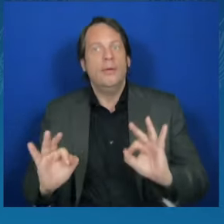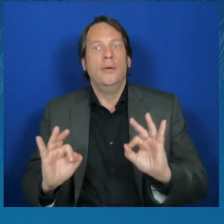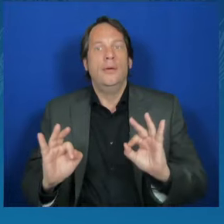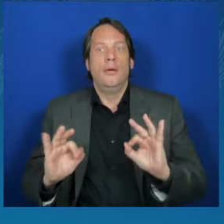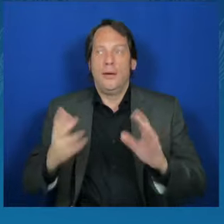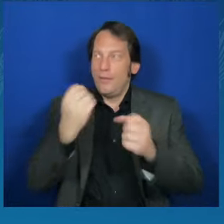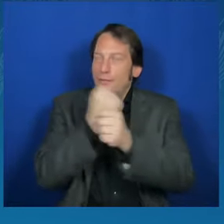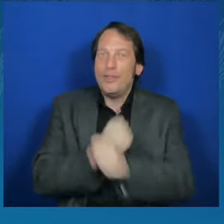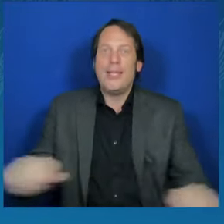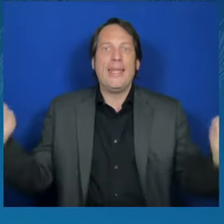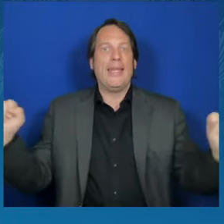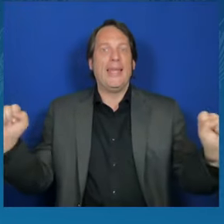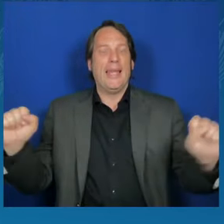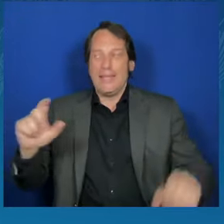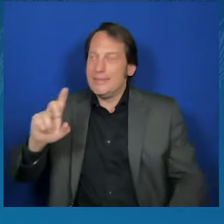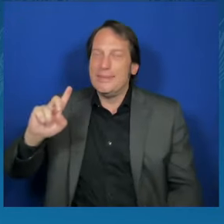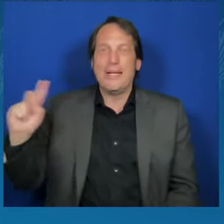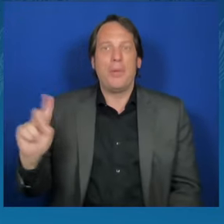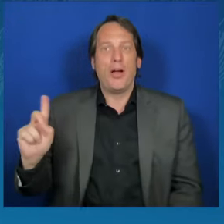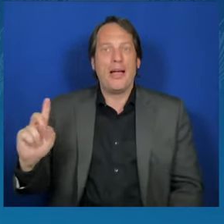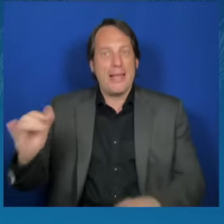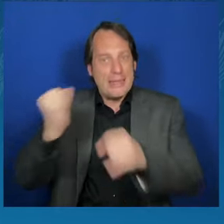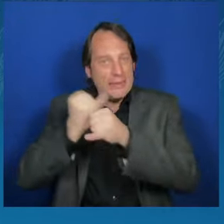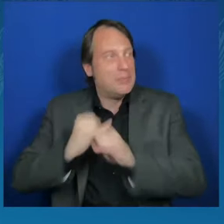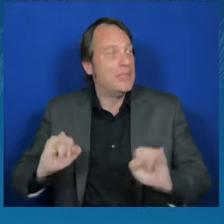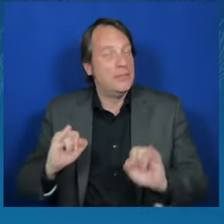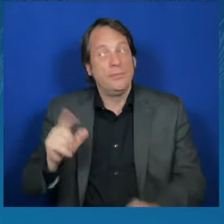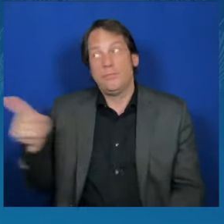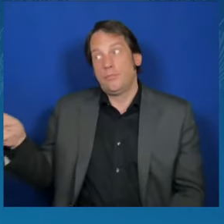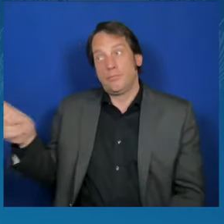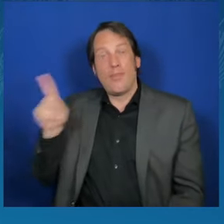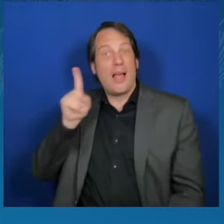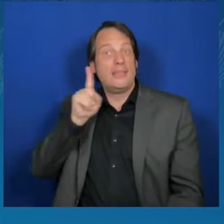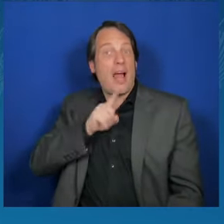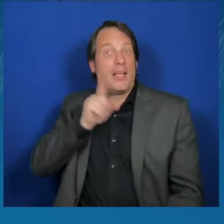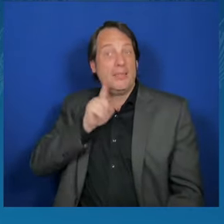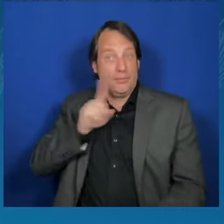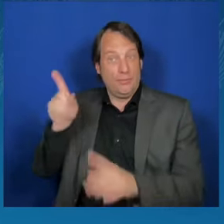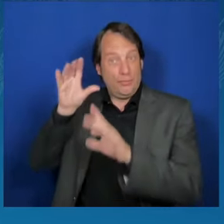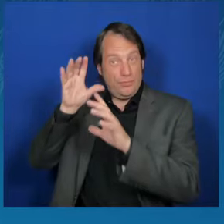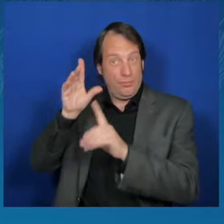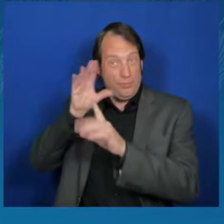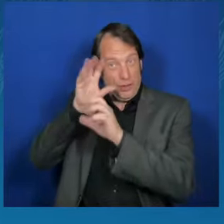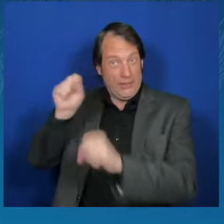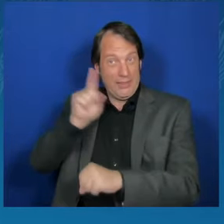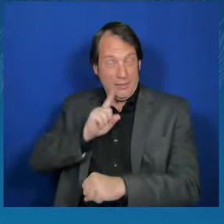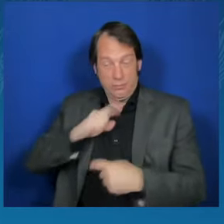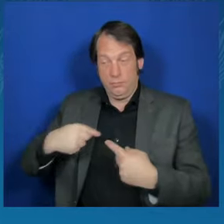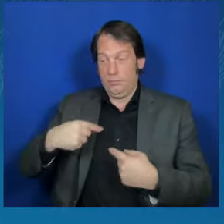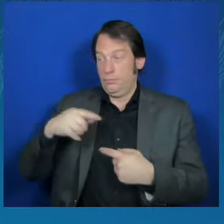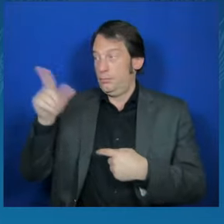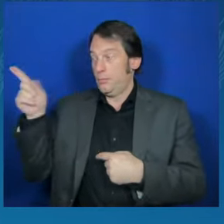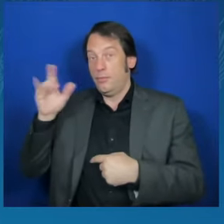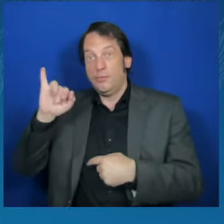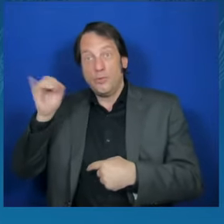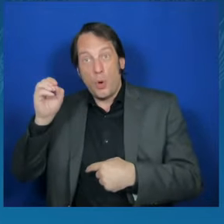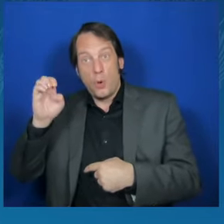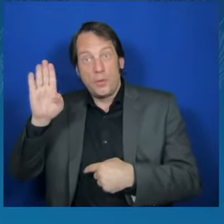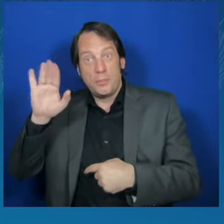President Joe Biden and I have made clear, we will be with you for as long as it takes. I thank you so